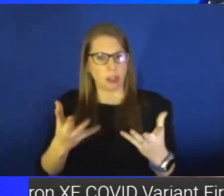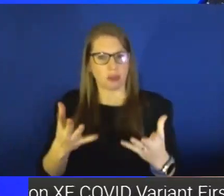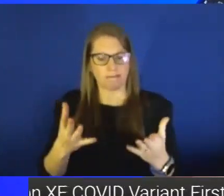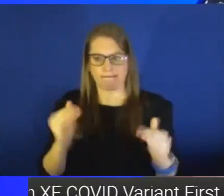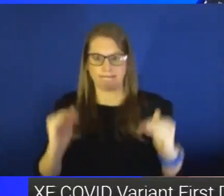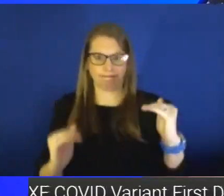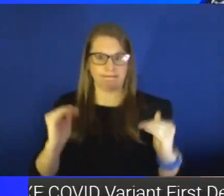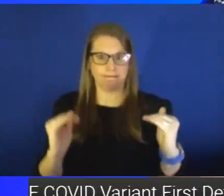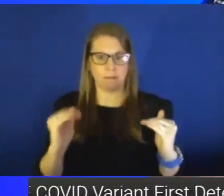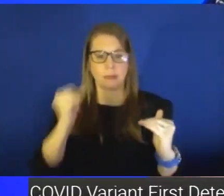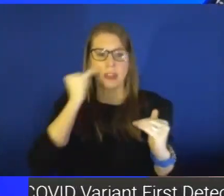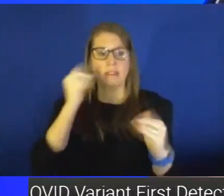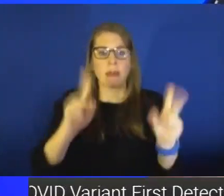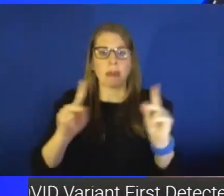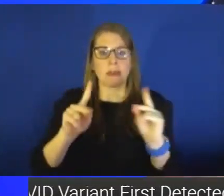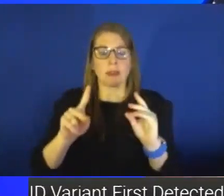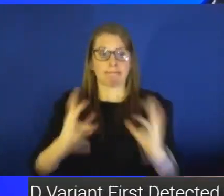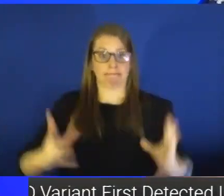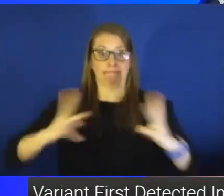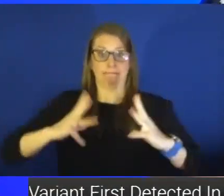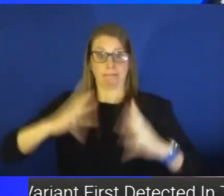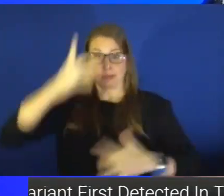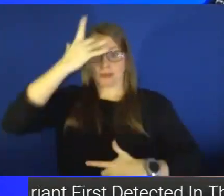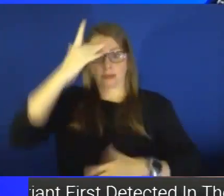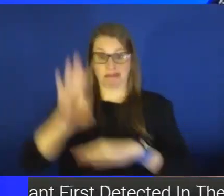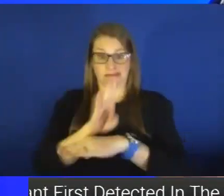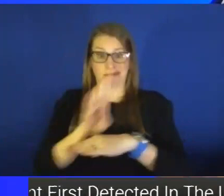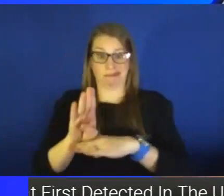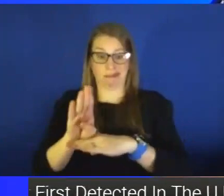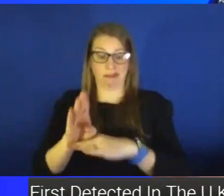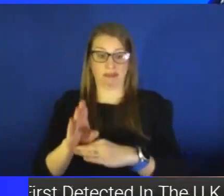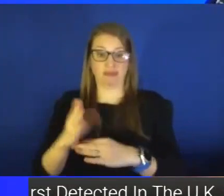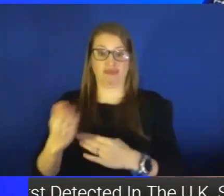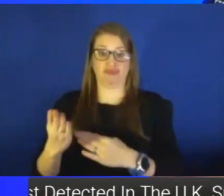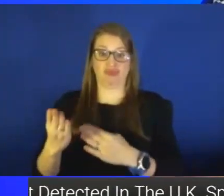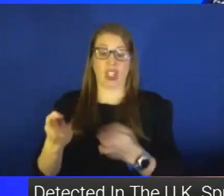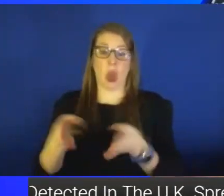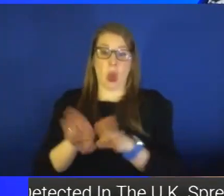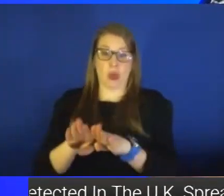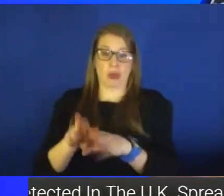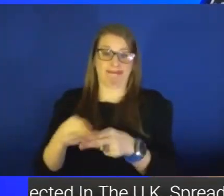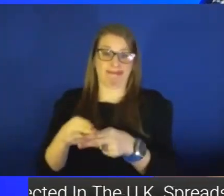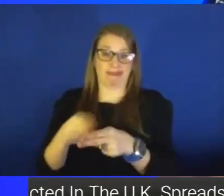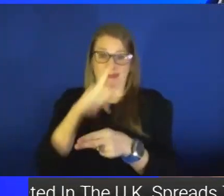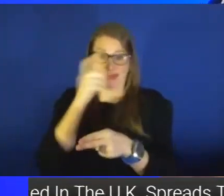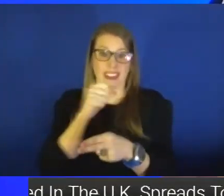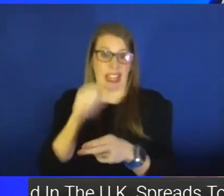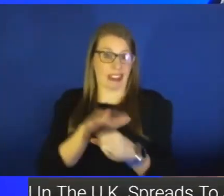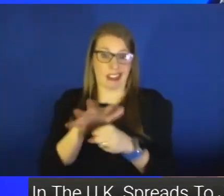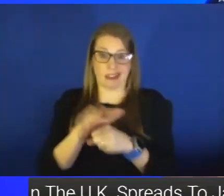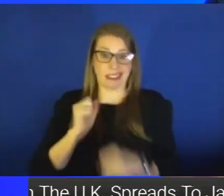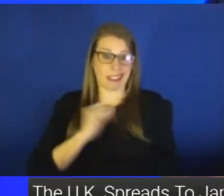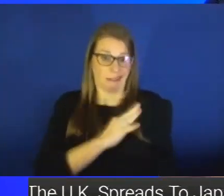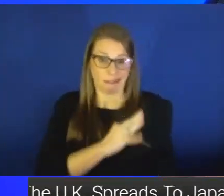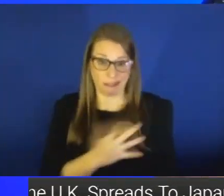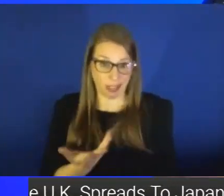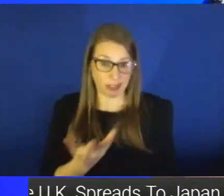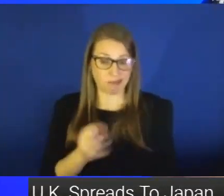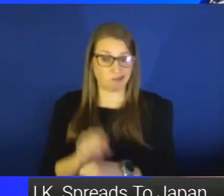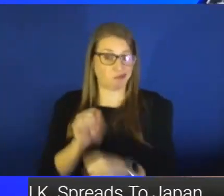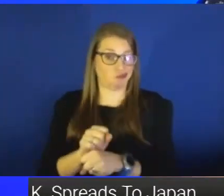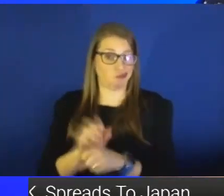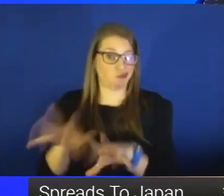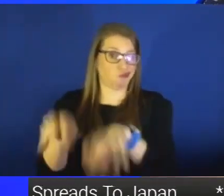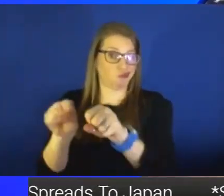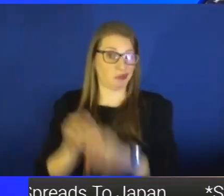people out sick, your business may be closing temporarily just because you don't have enough staff. And so the question is, how